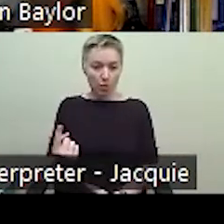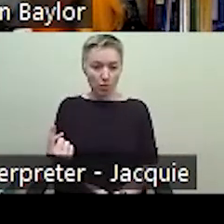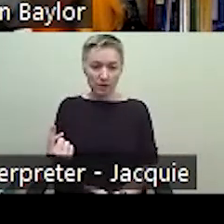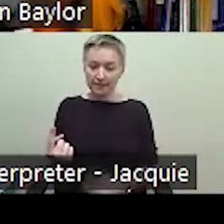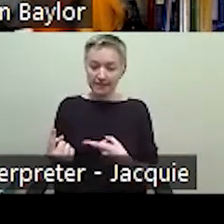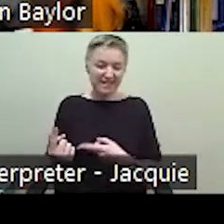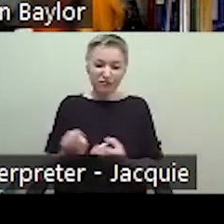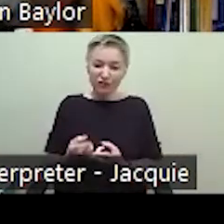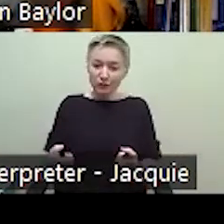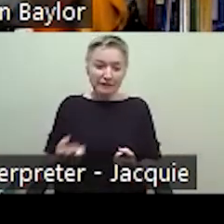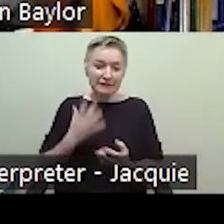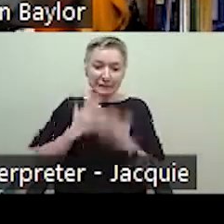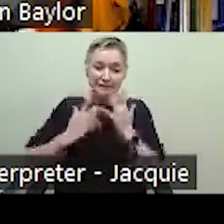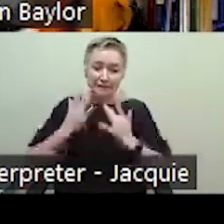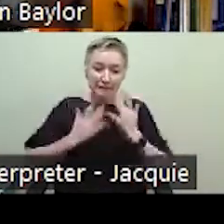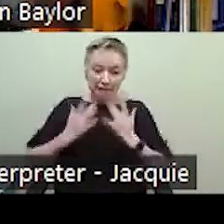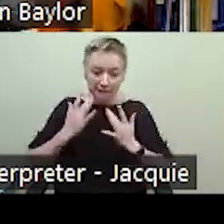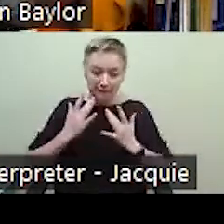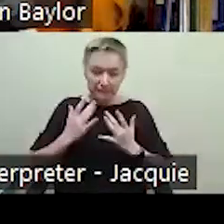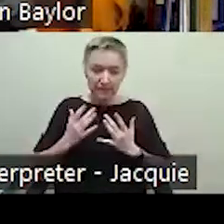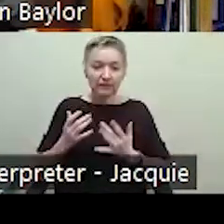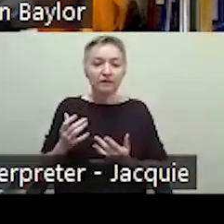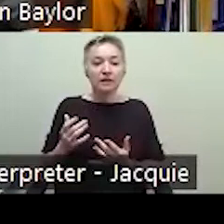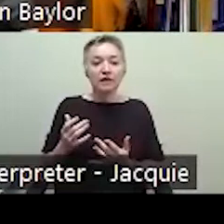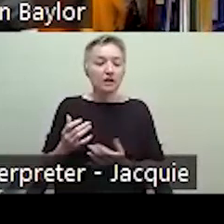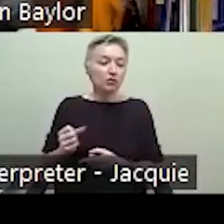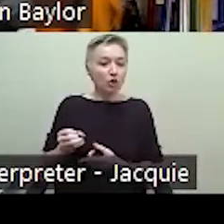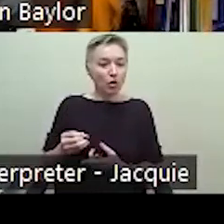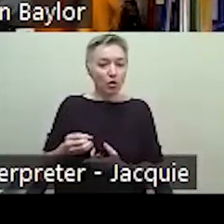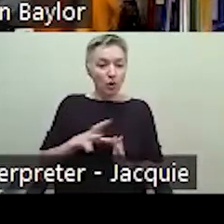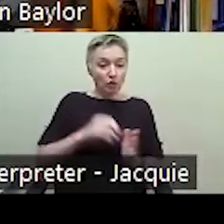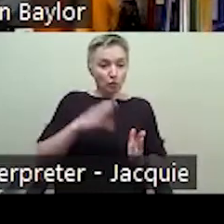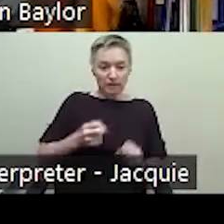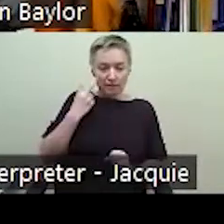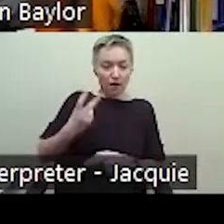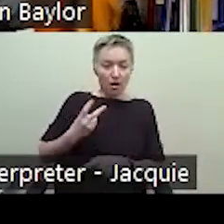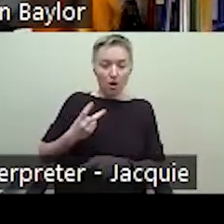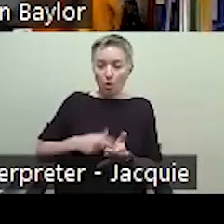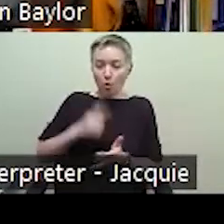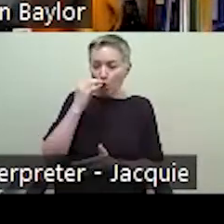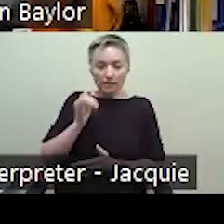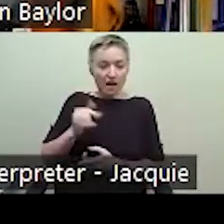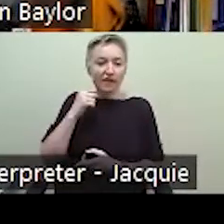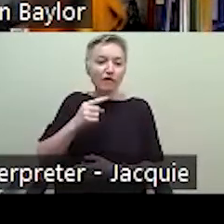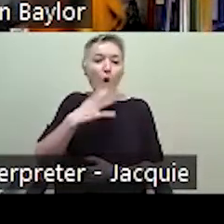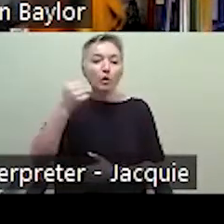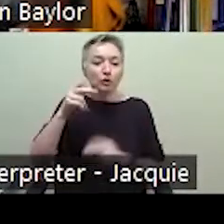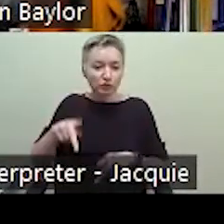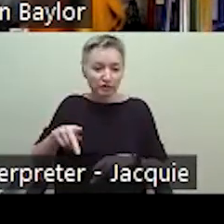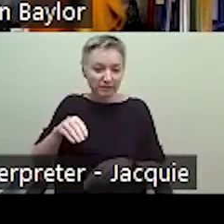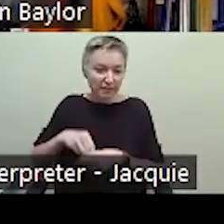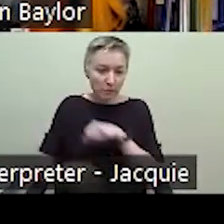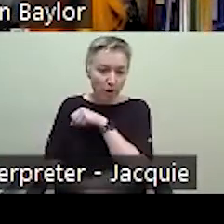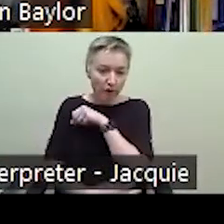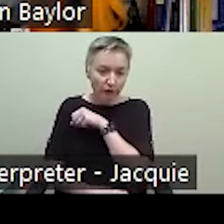resources, and what that is like for an older adult in the community living in poverty. Another might be a